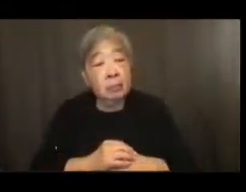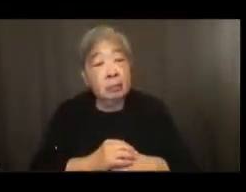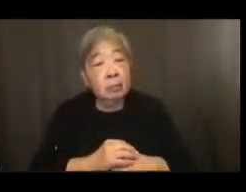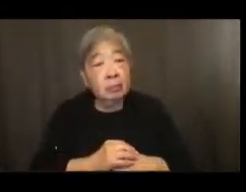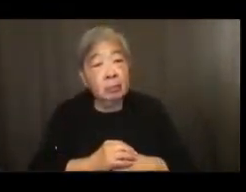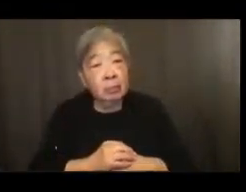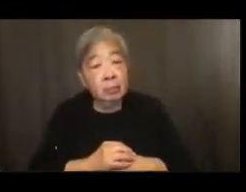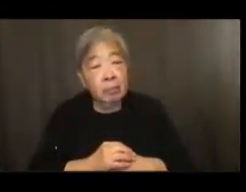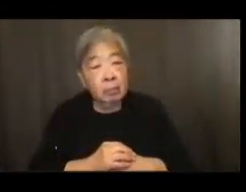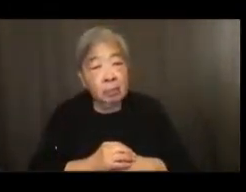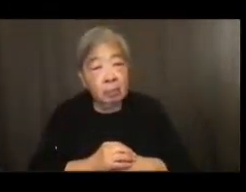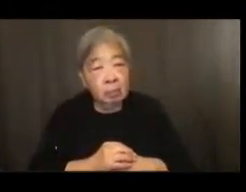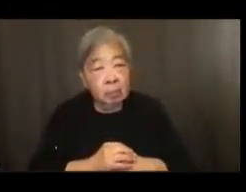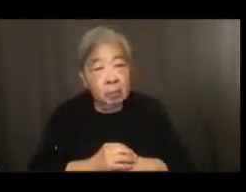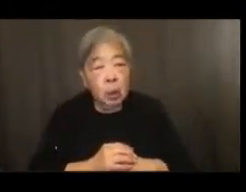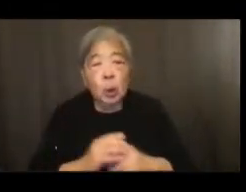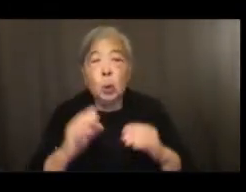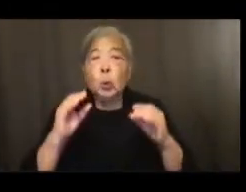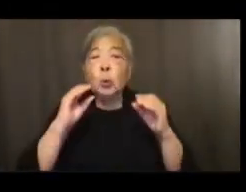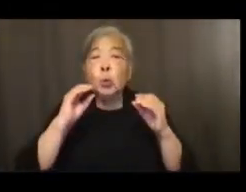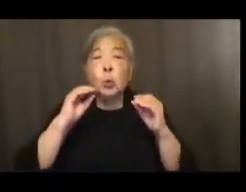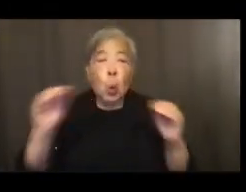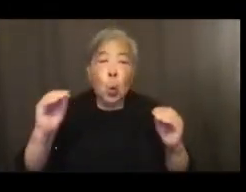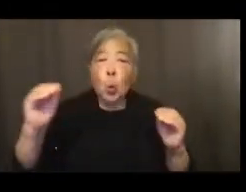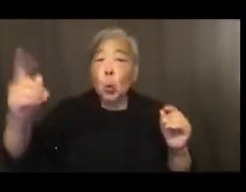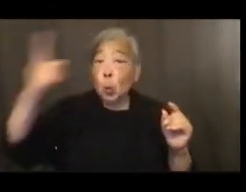No dreams deferred.